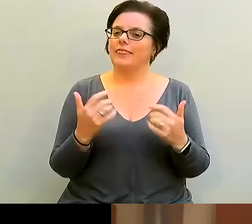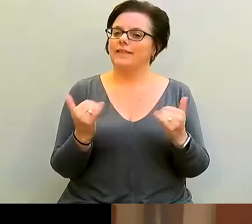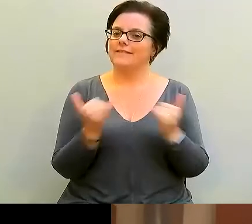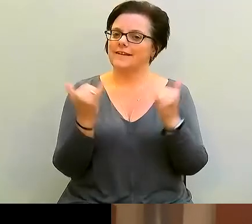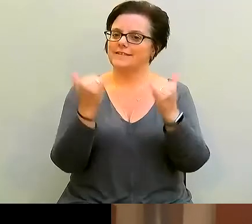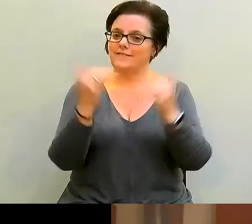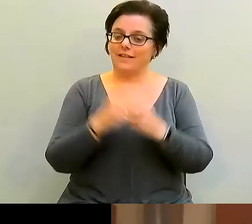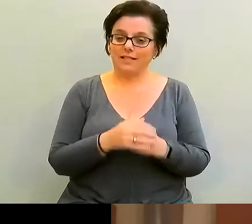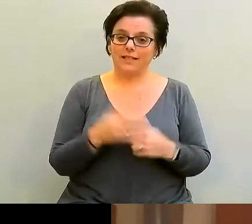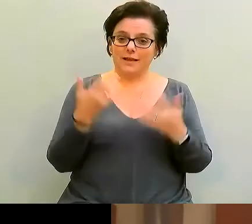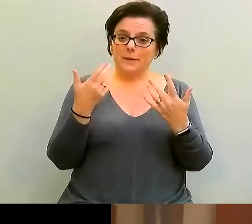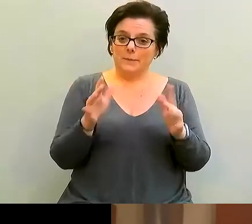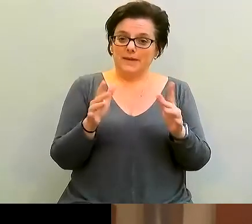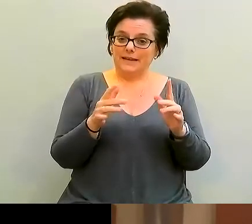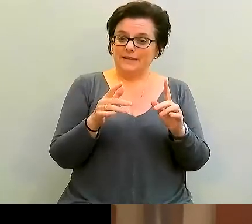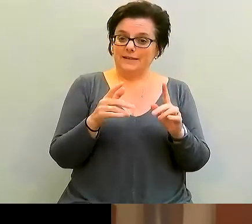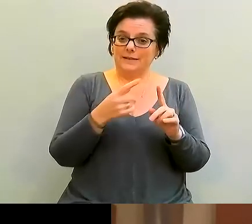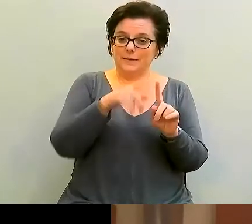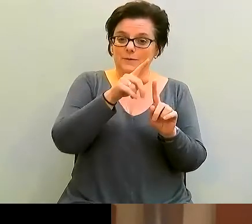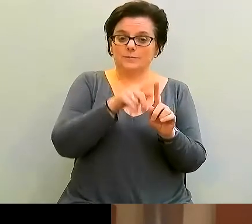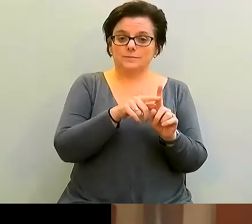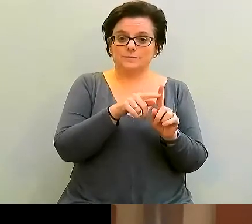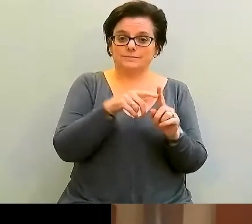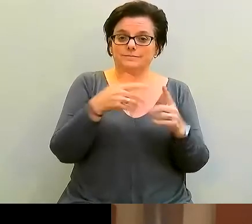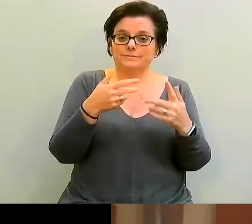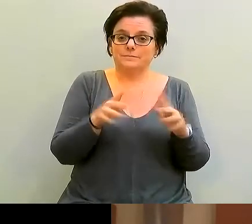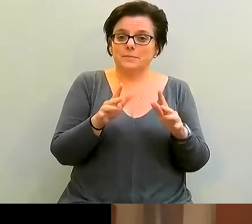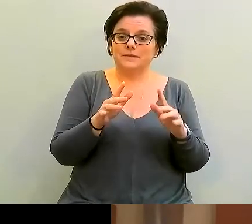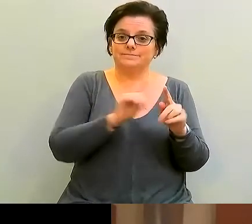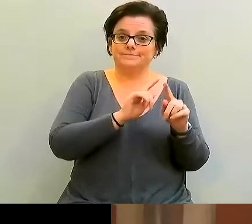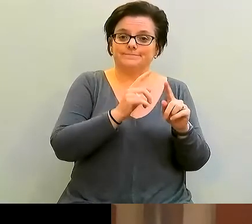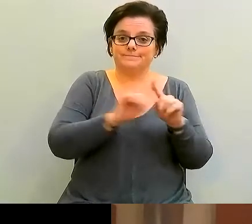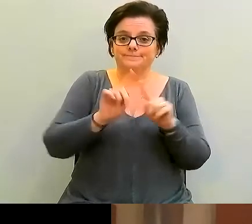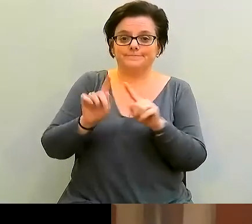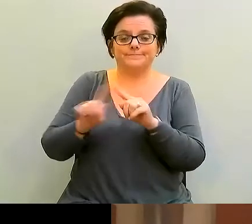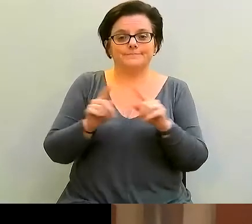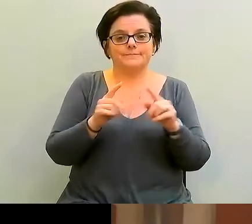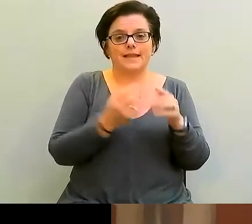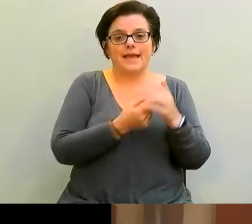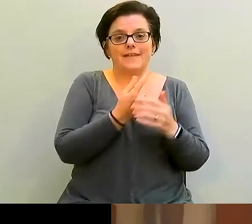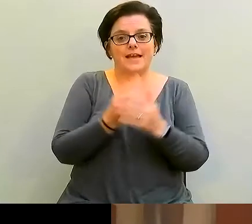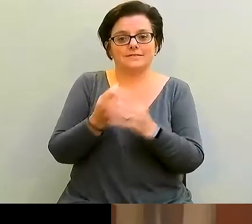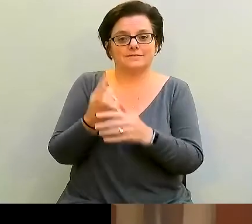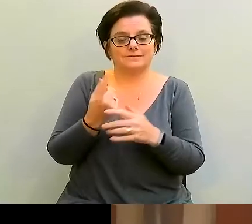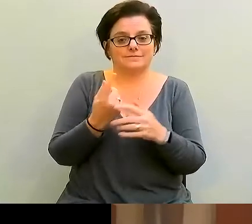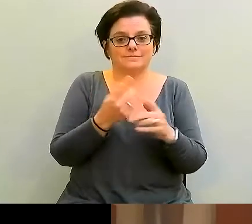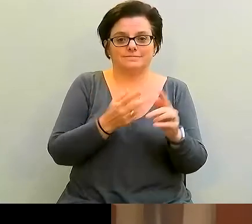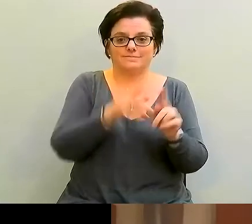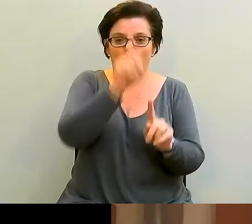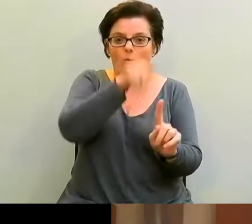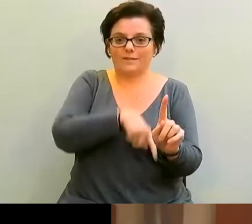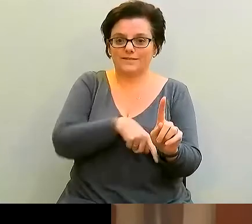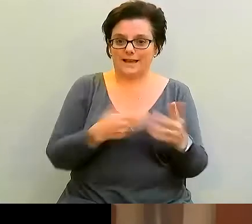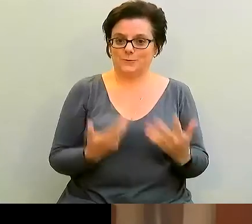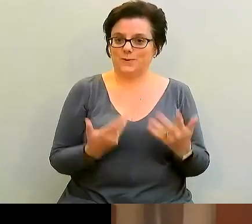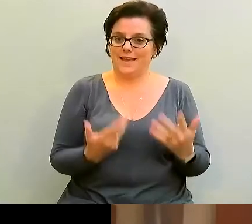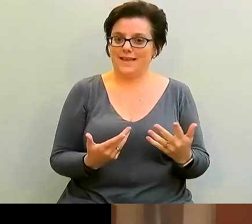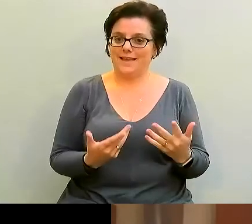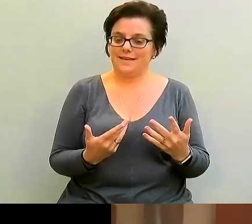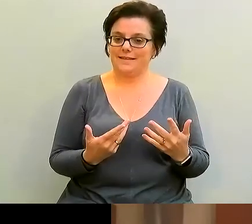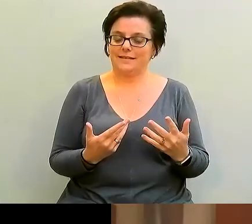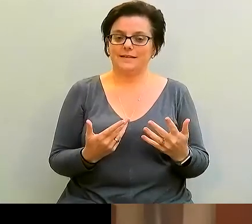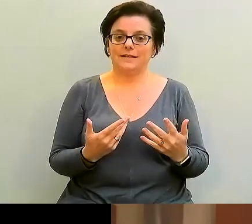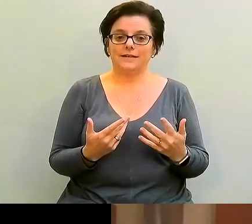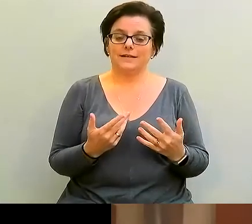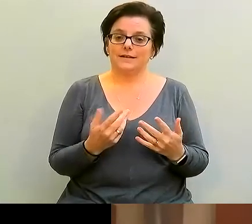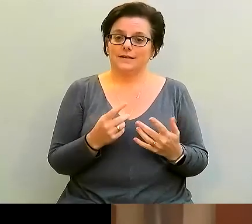been a whole series of events during the last few days, sorry, the last few hours and one